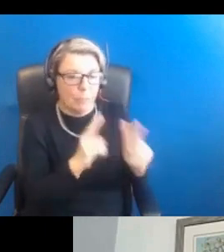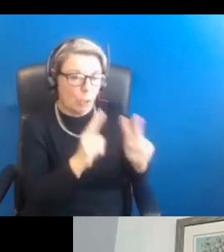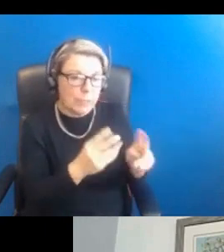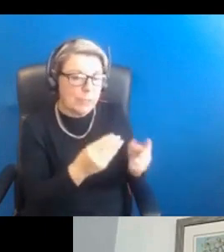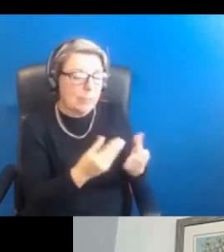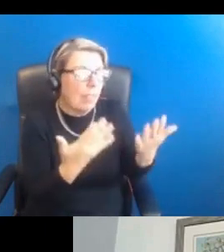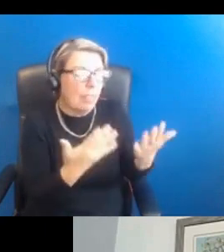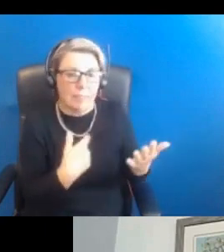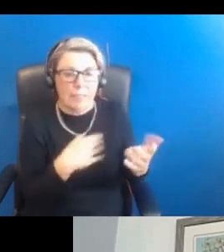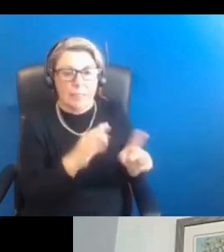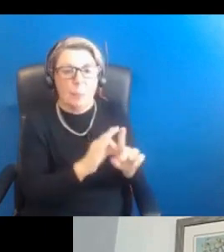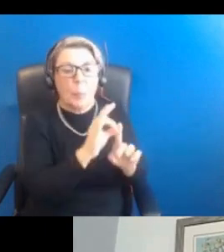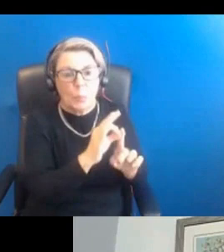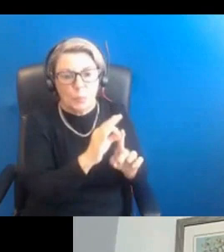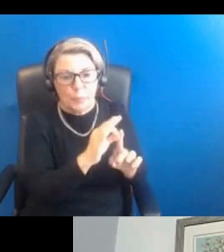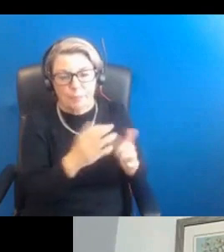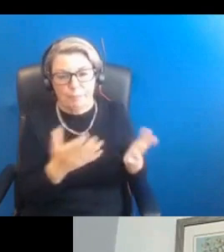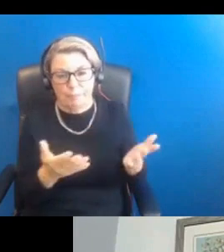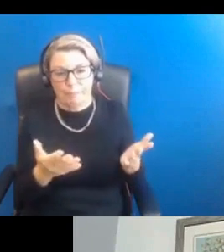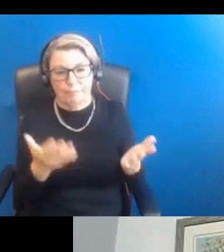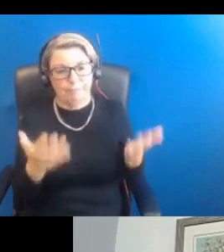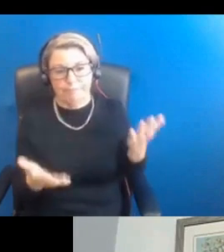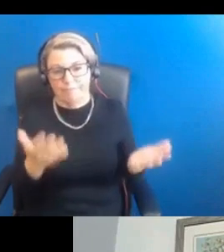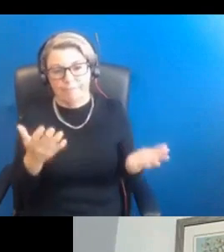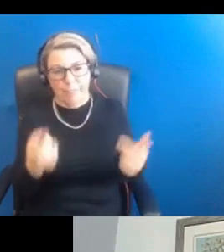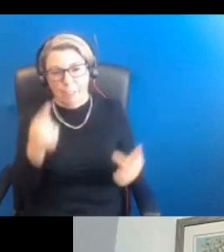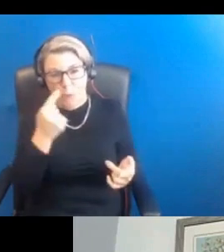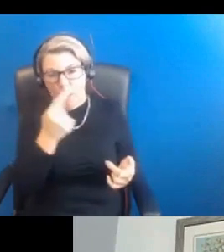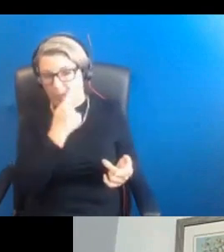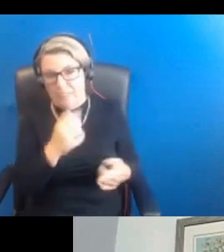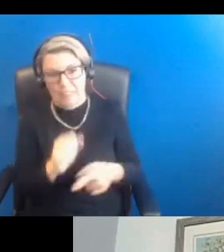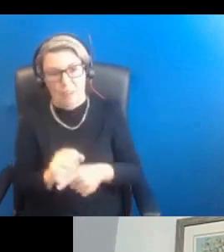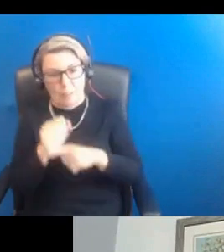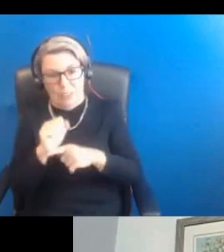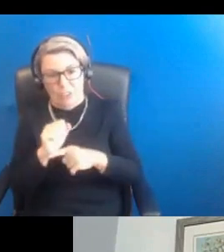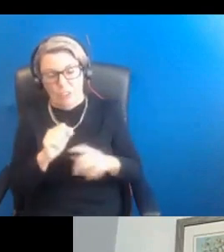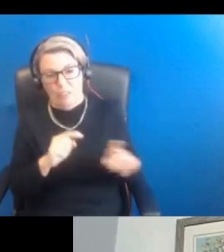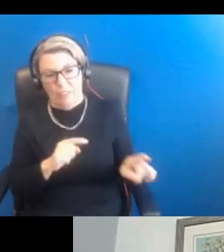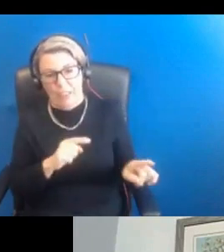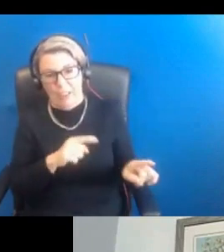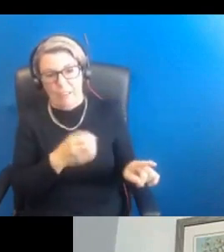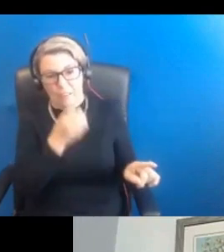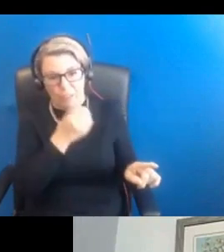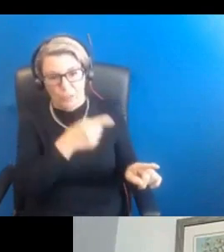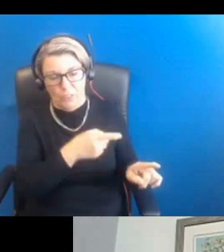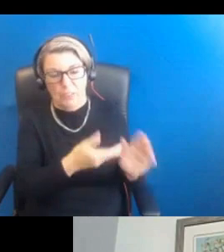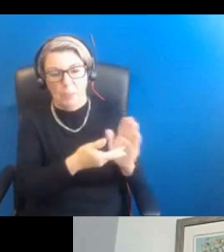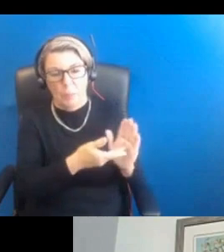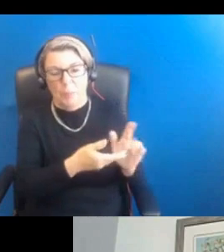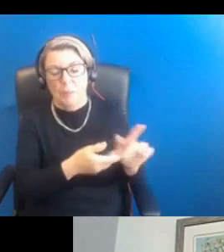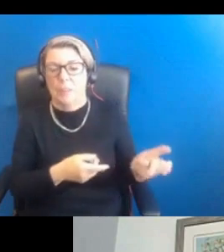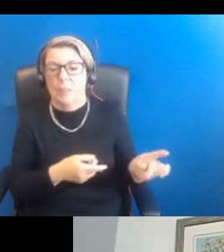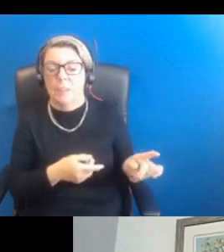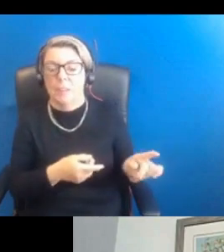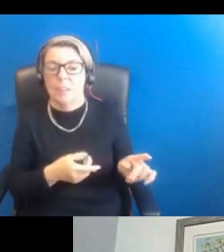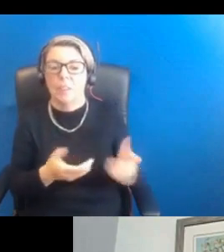that's tangible with regards to benefit. And certainly the way of evidence for prevention with with with food supplements. The other thing is is